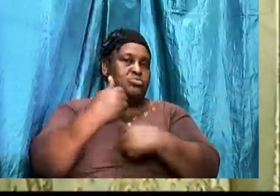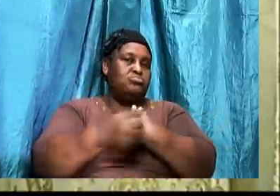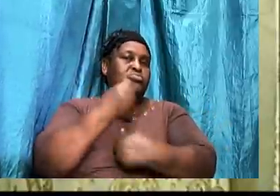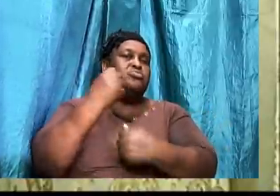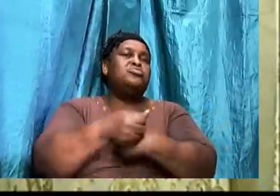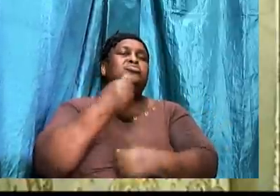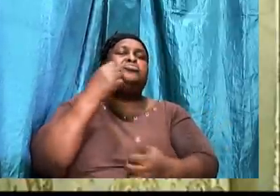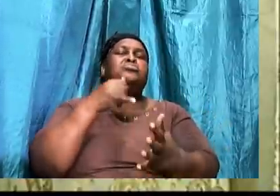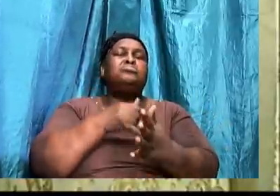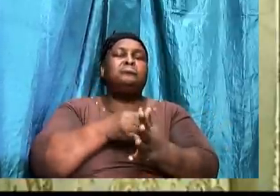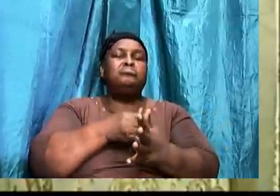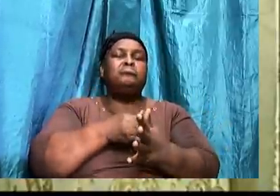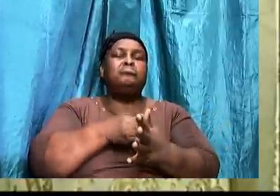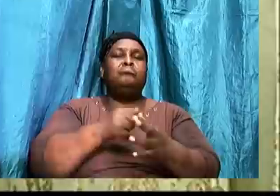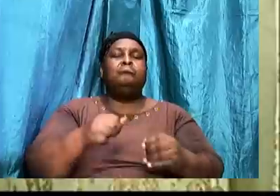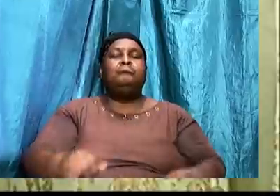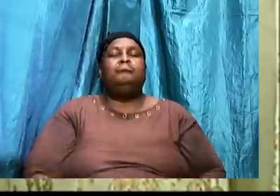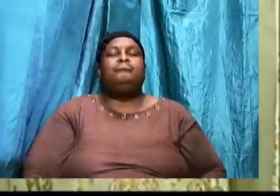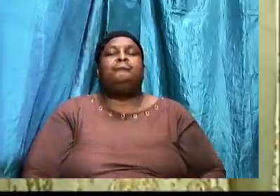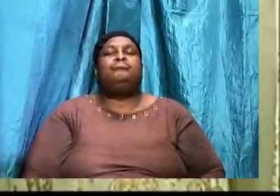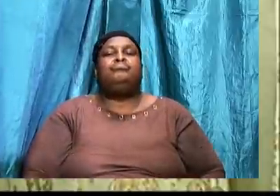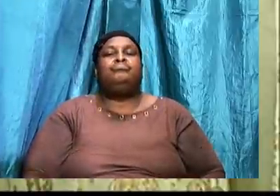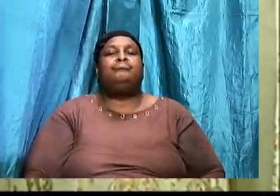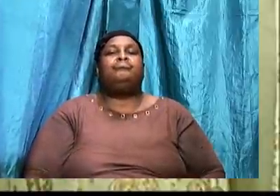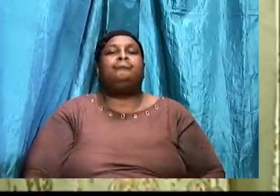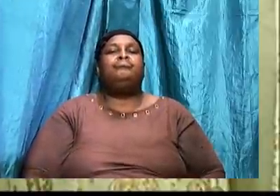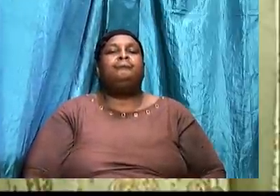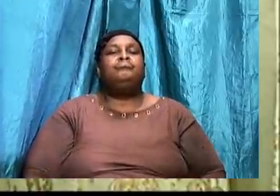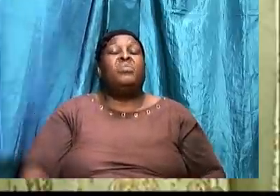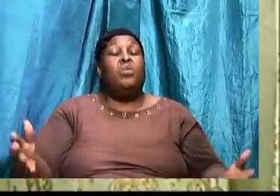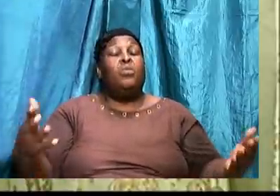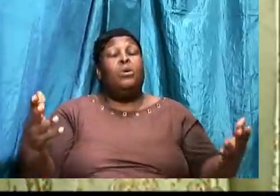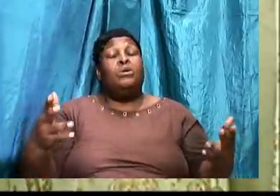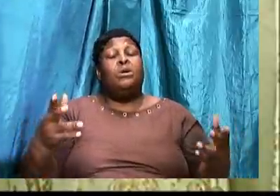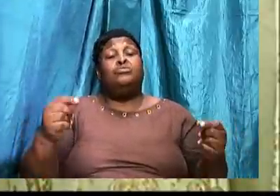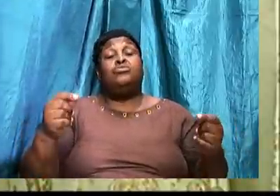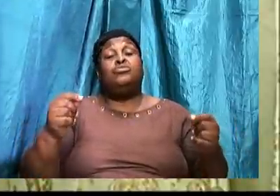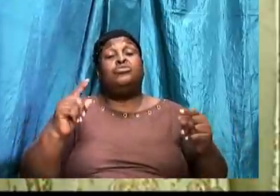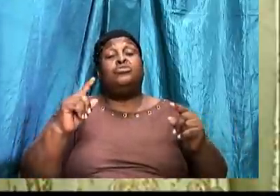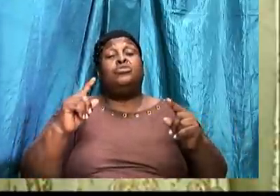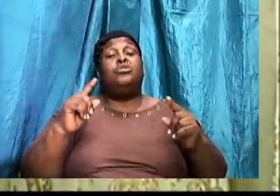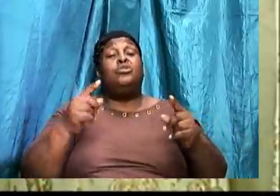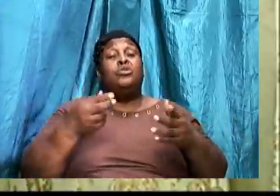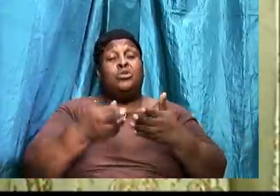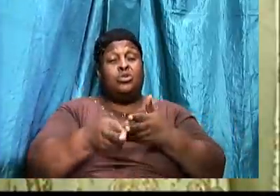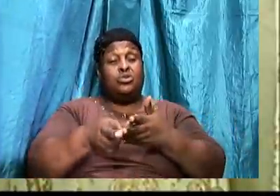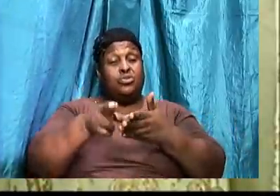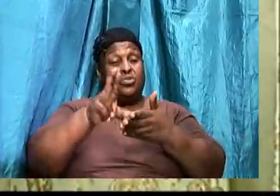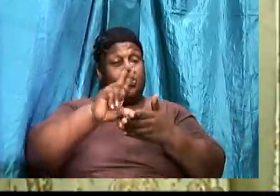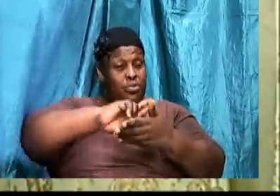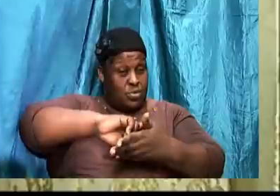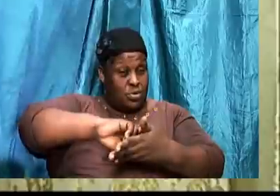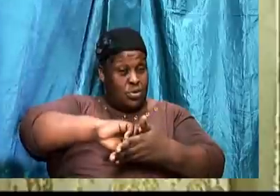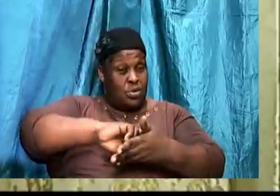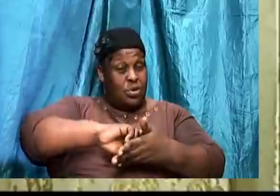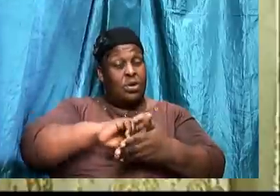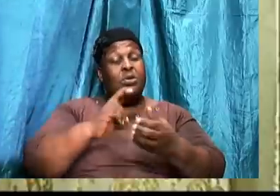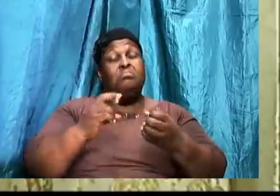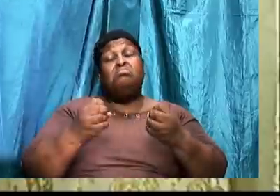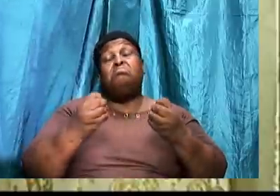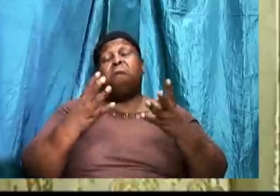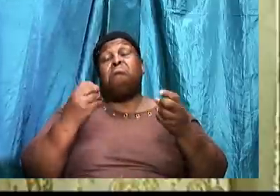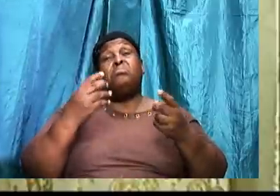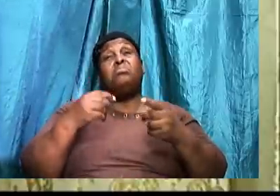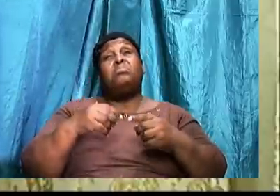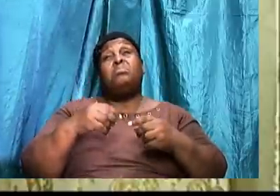The things that he will use against us. What I'm doing is just going through some of the things. That are common among us as men.